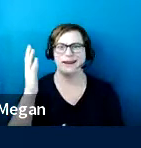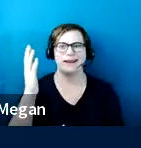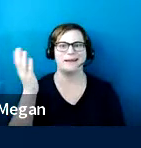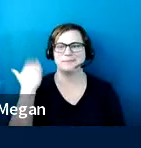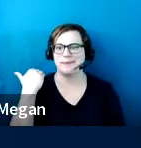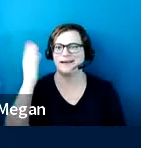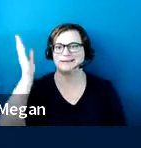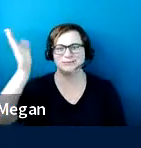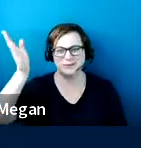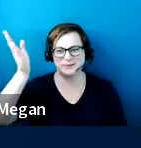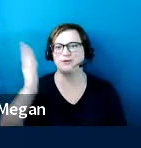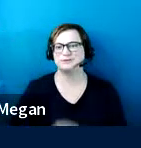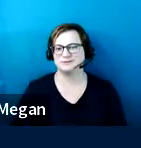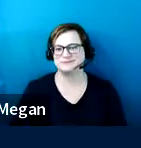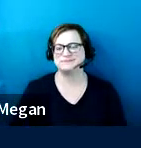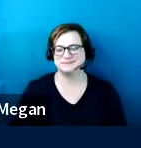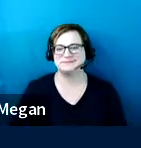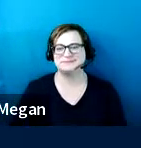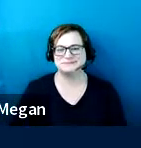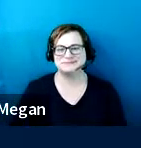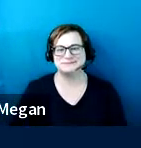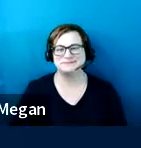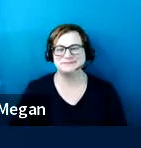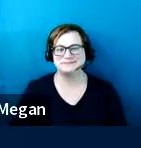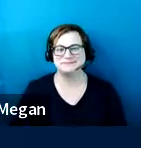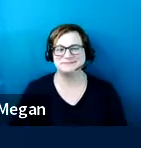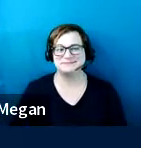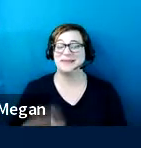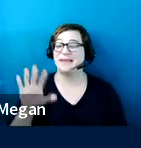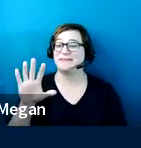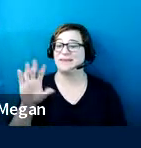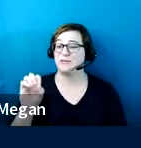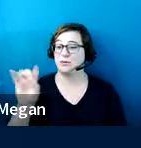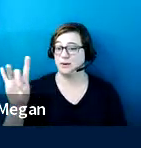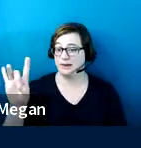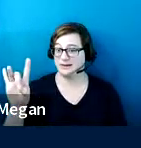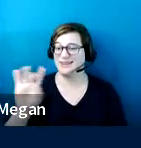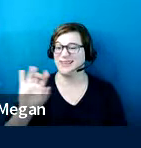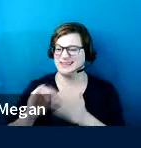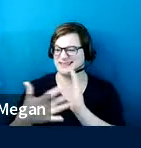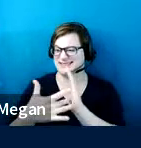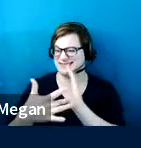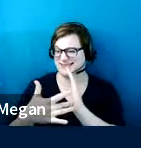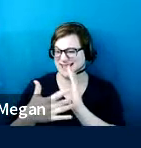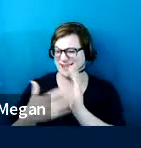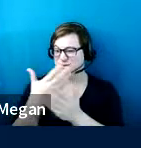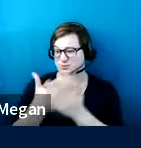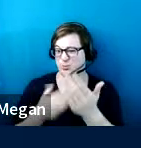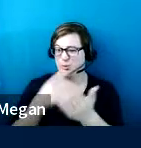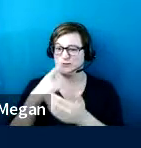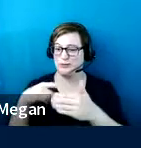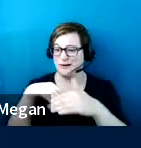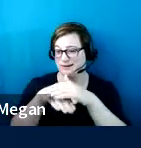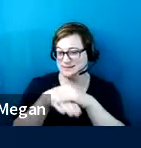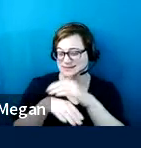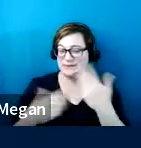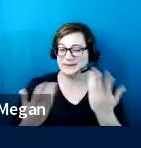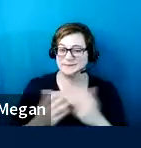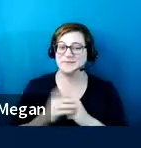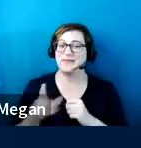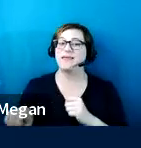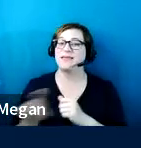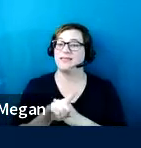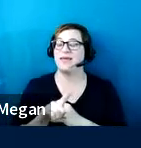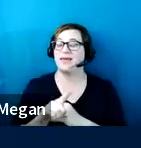webinars that we've done. The 508, again, that's the technology side of accessibility. They have theirs on